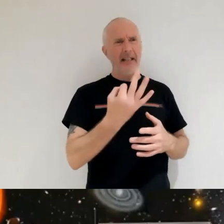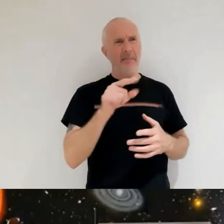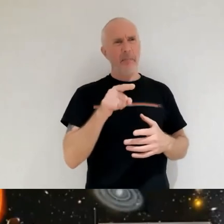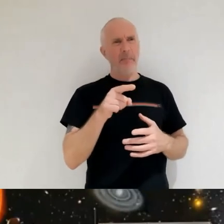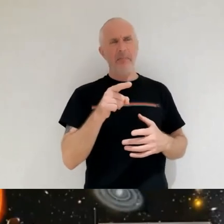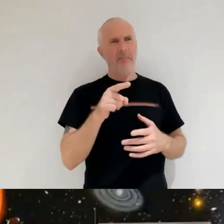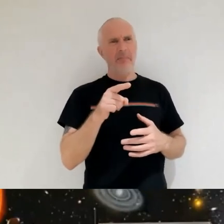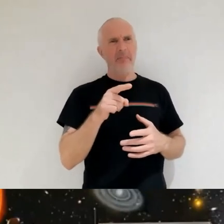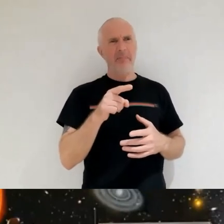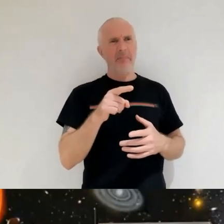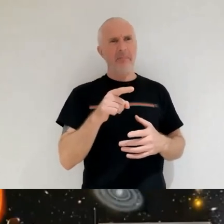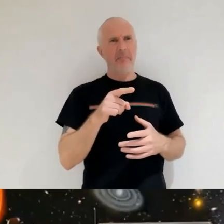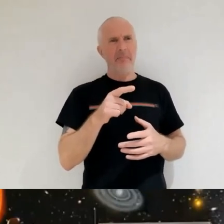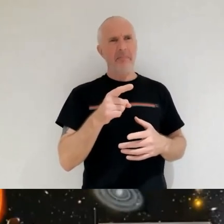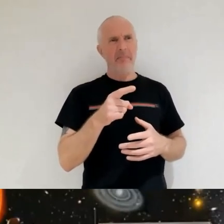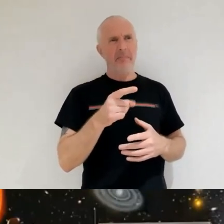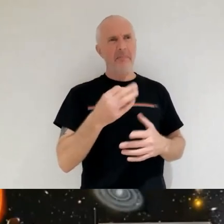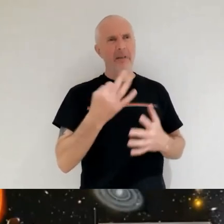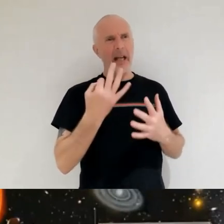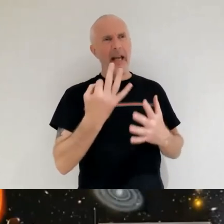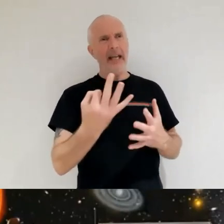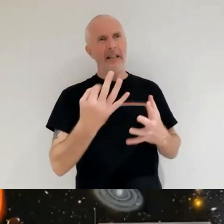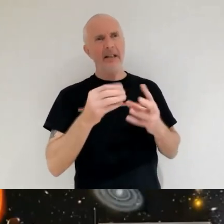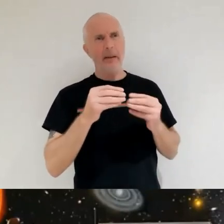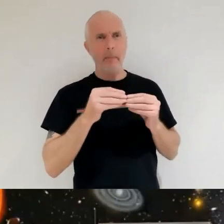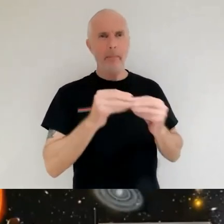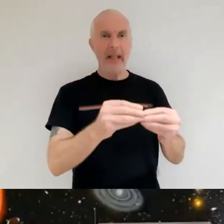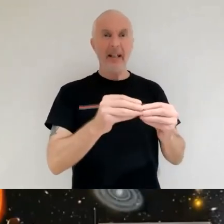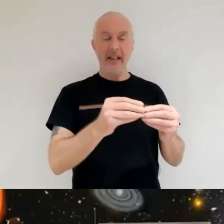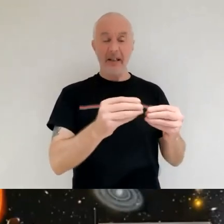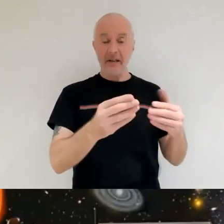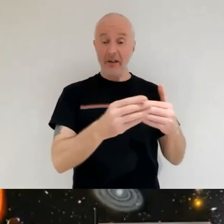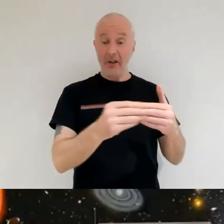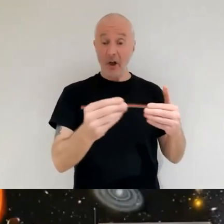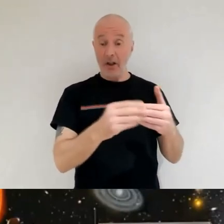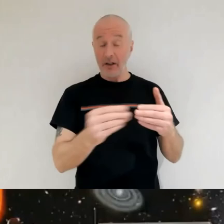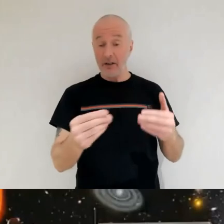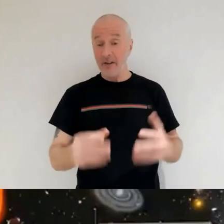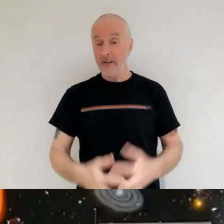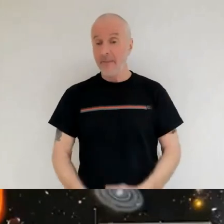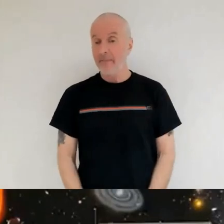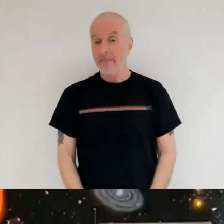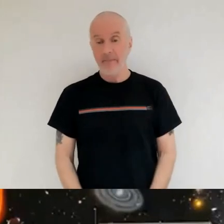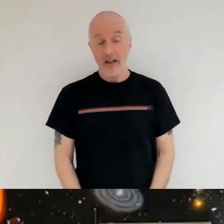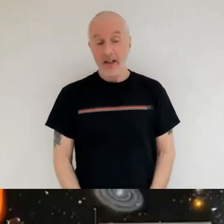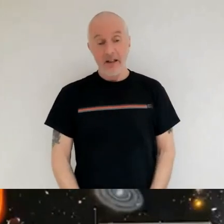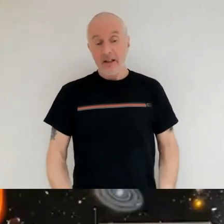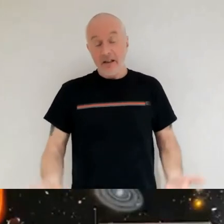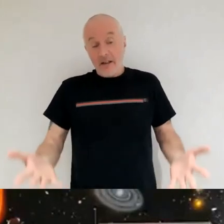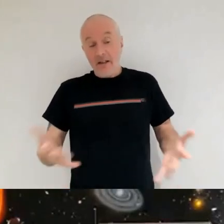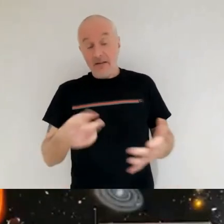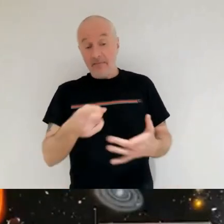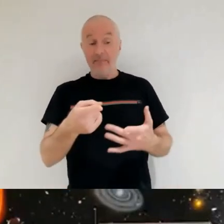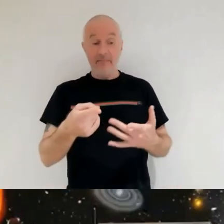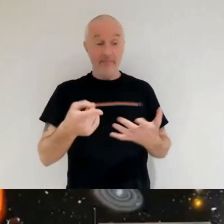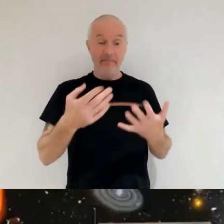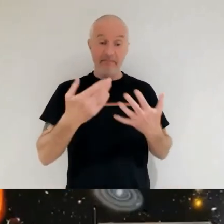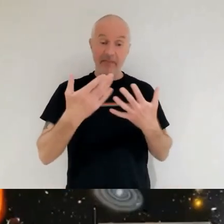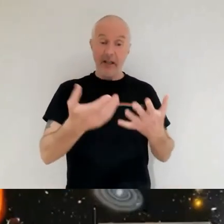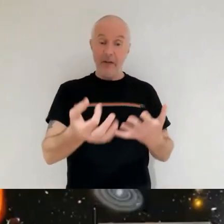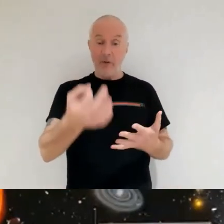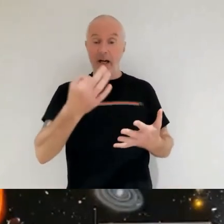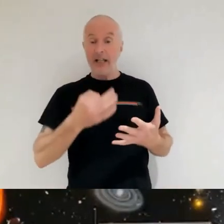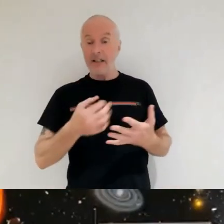over eight billion in total absolutely and this is always and i'm glad that you've asked this question because there's